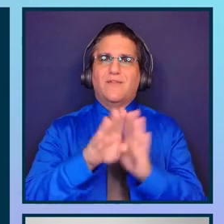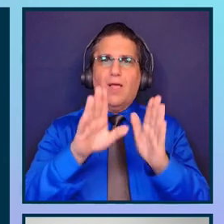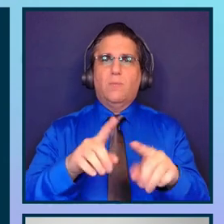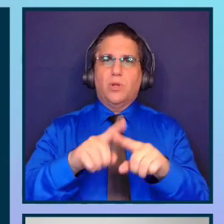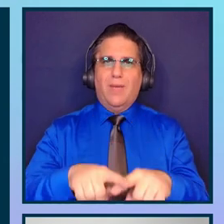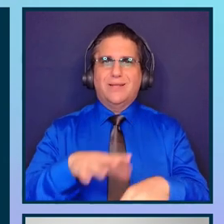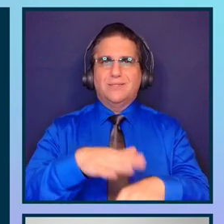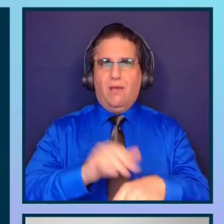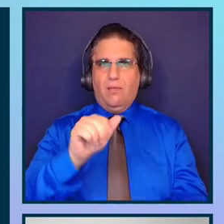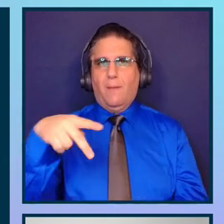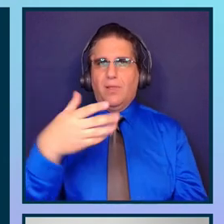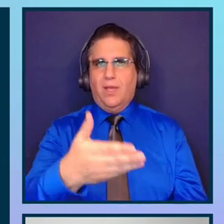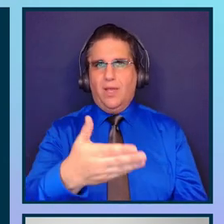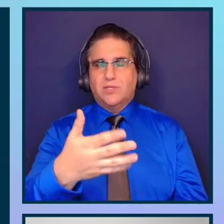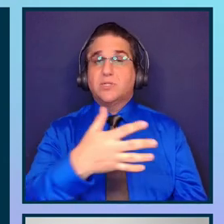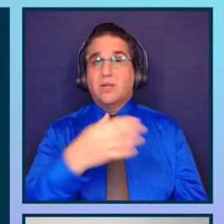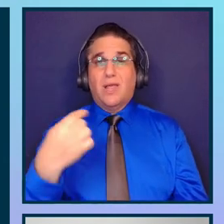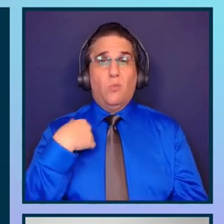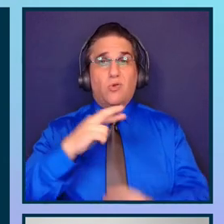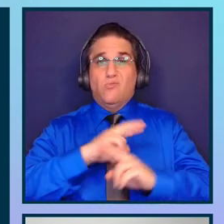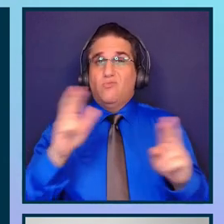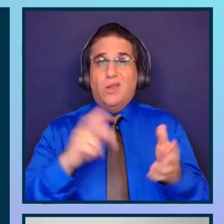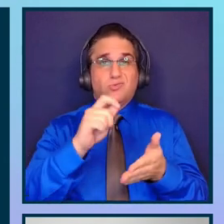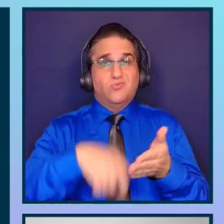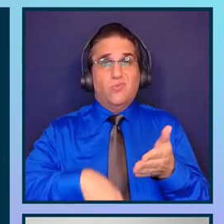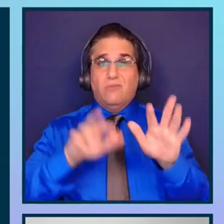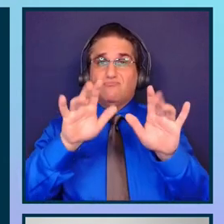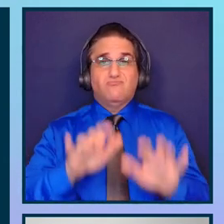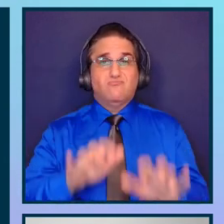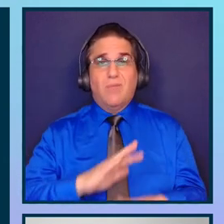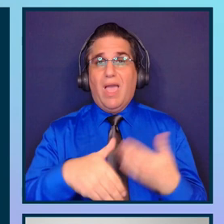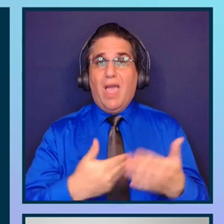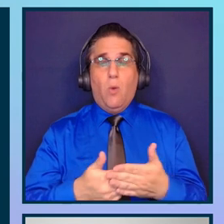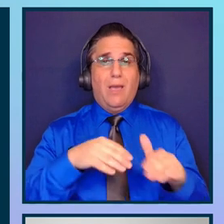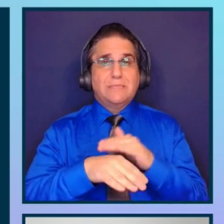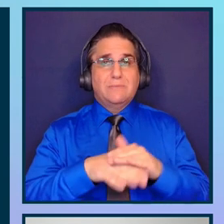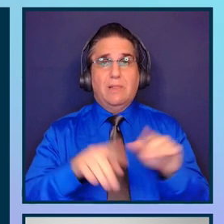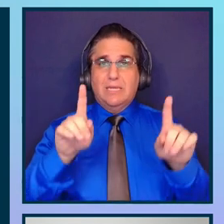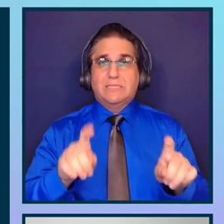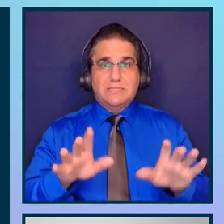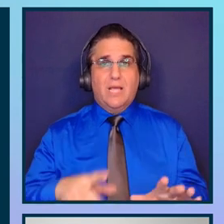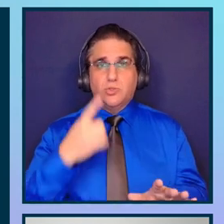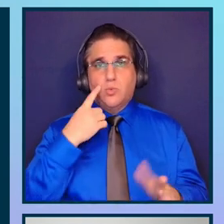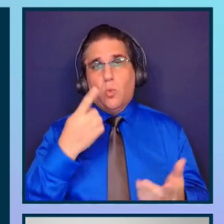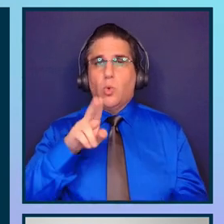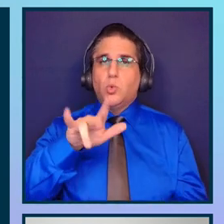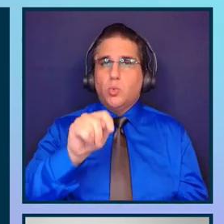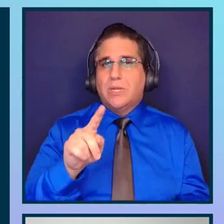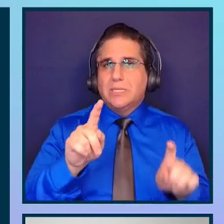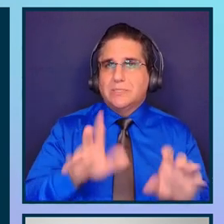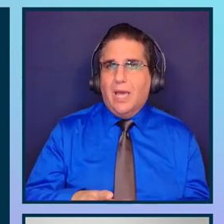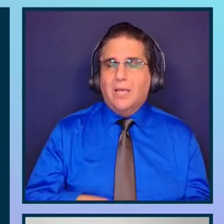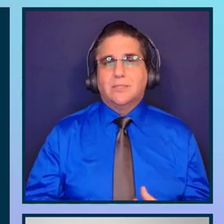application. And we are ready to write our accessibility tests or unit test using,